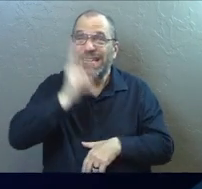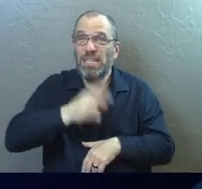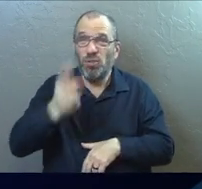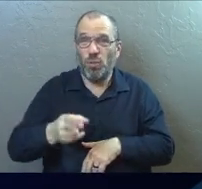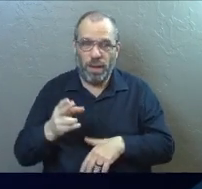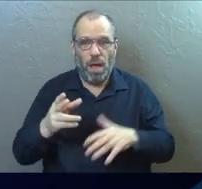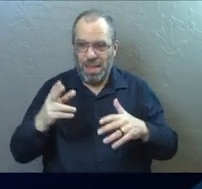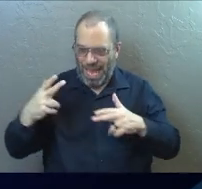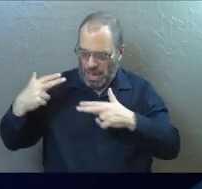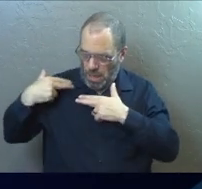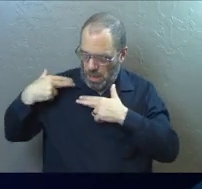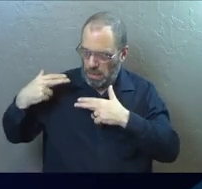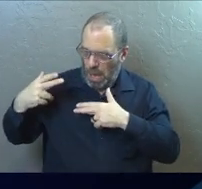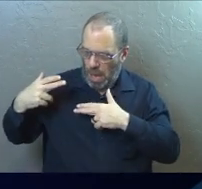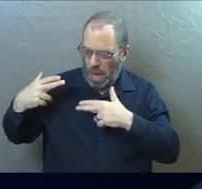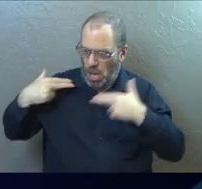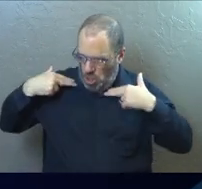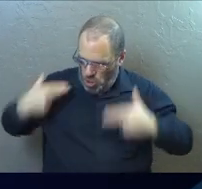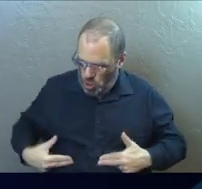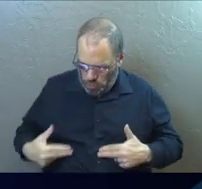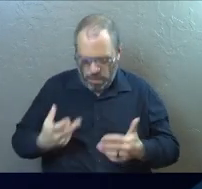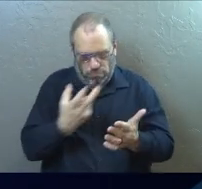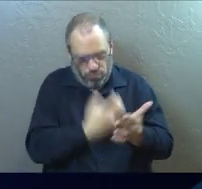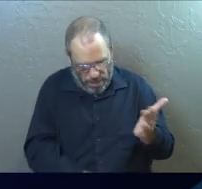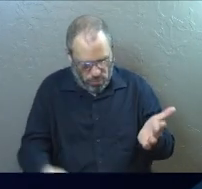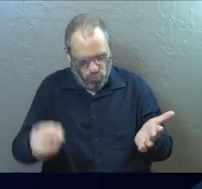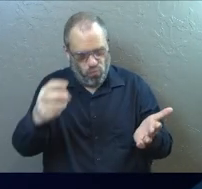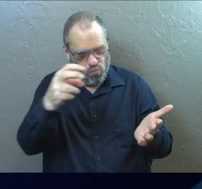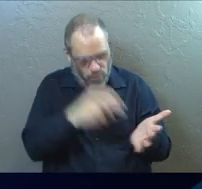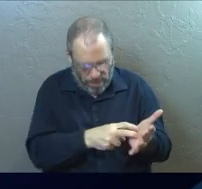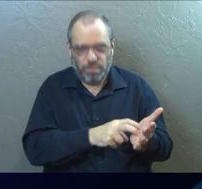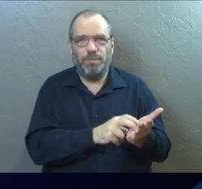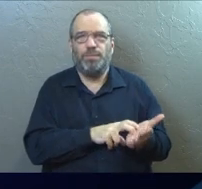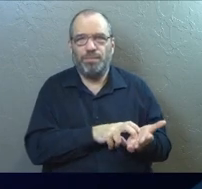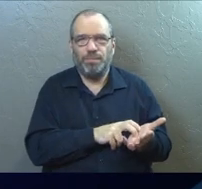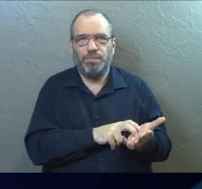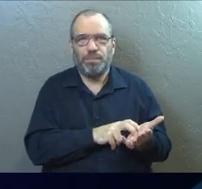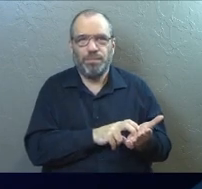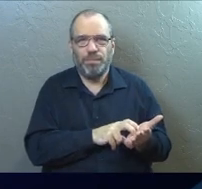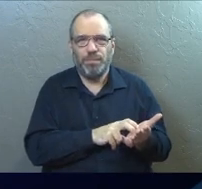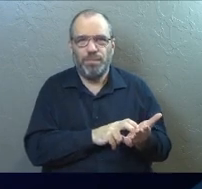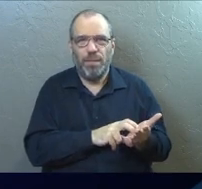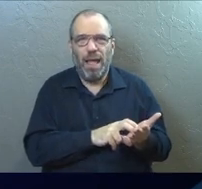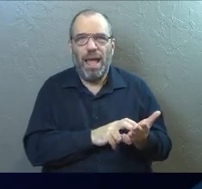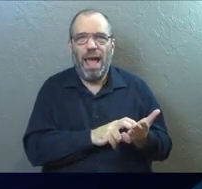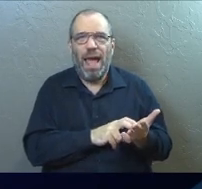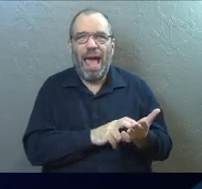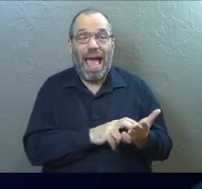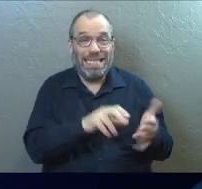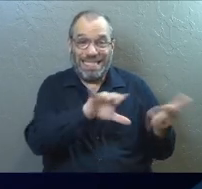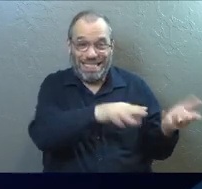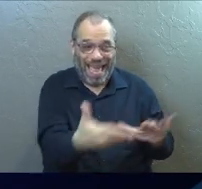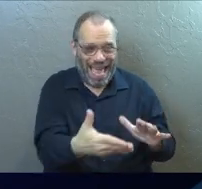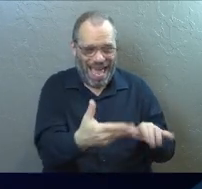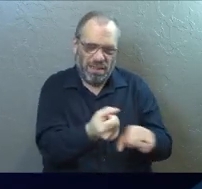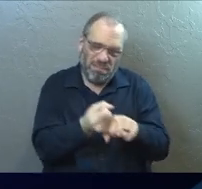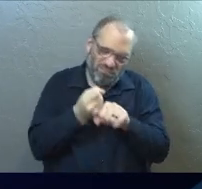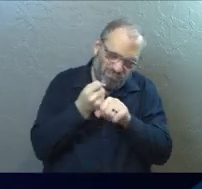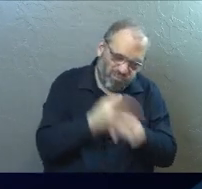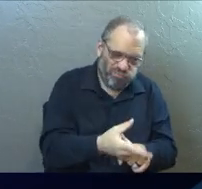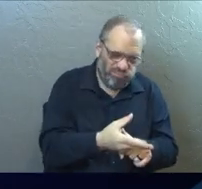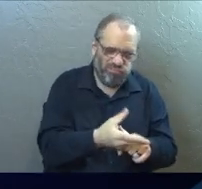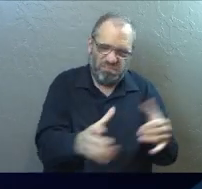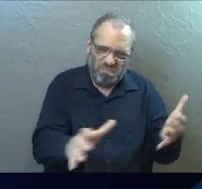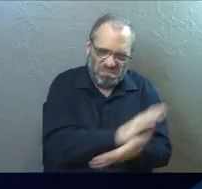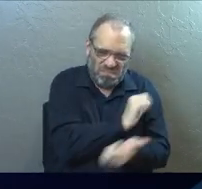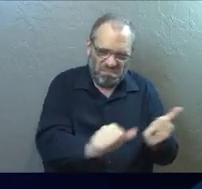a human being decided to resurrect from the dead and he defeated death. Your Lord